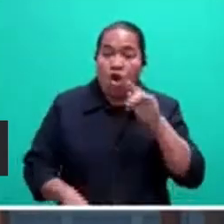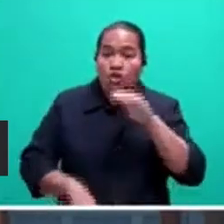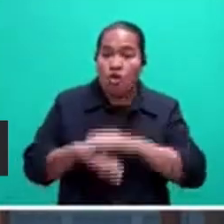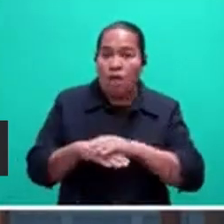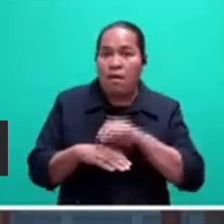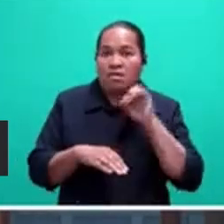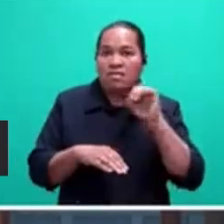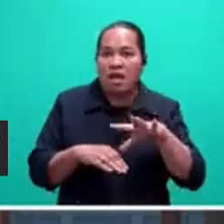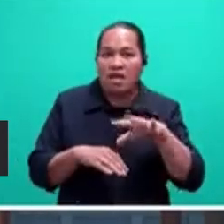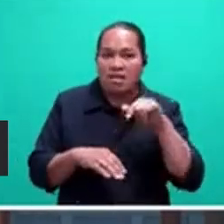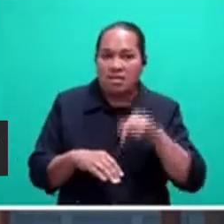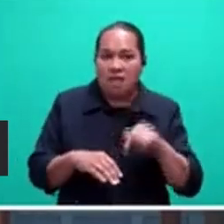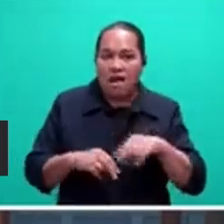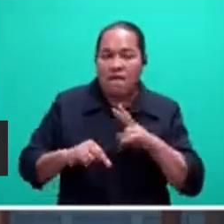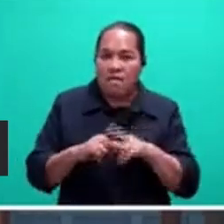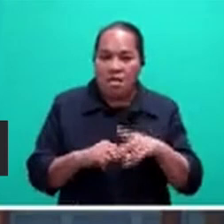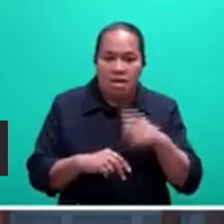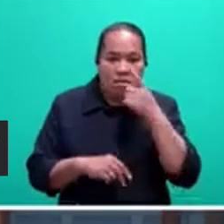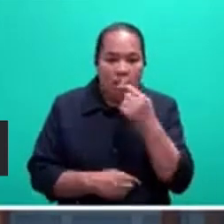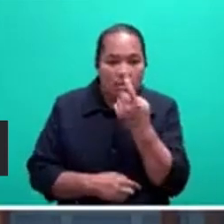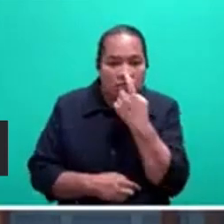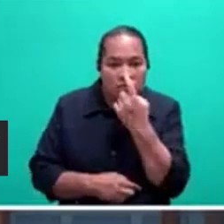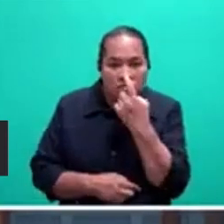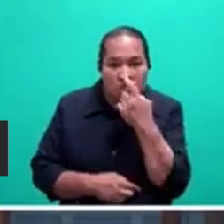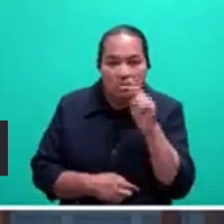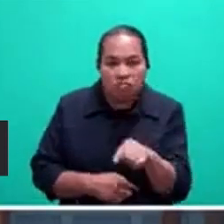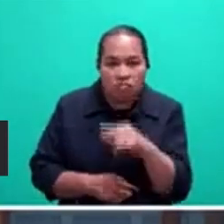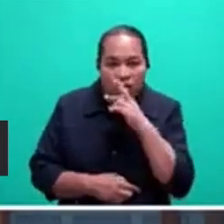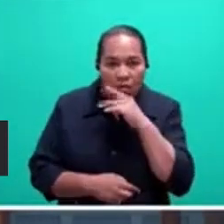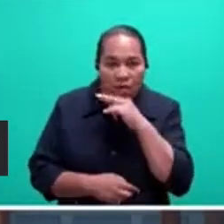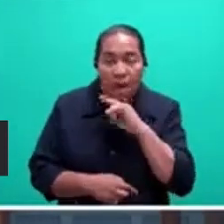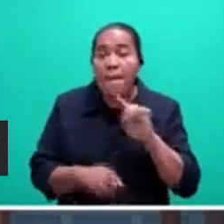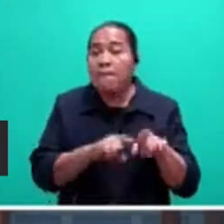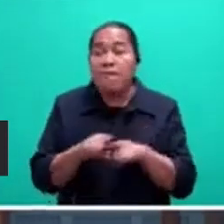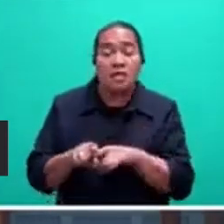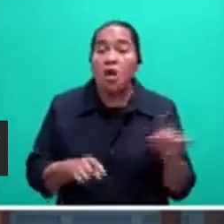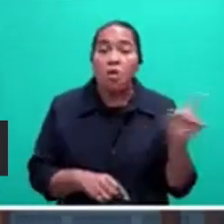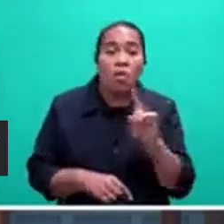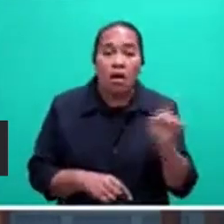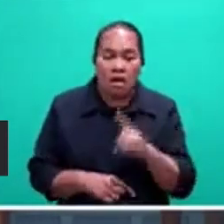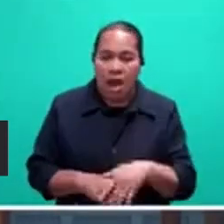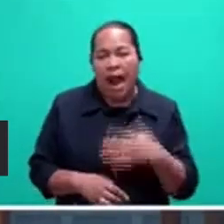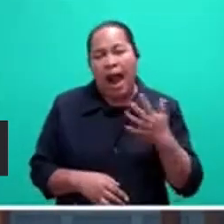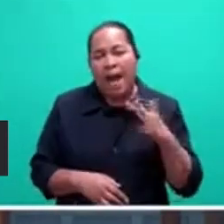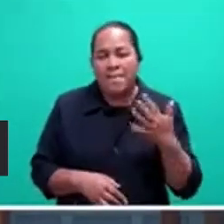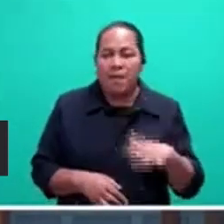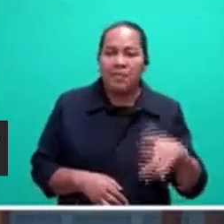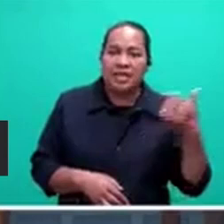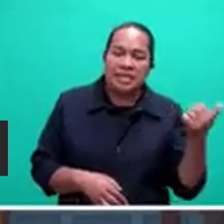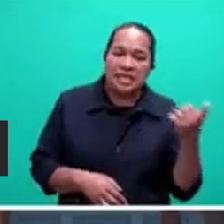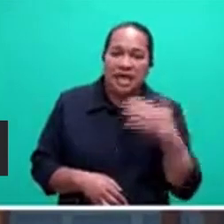data traffic. Mr. Speaker, sir, to put this into context, 626